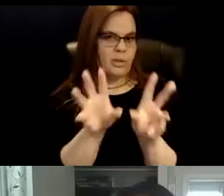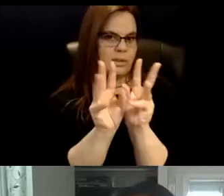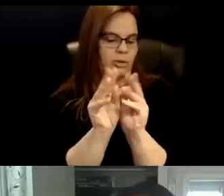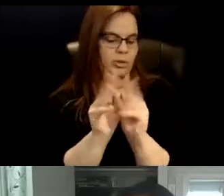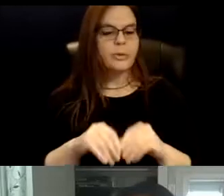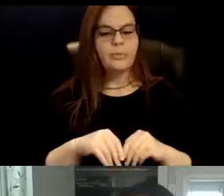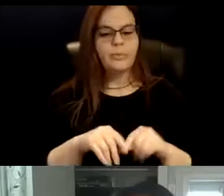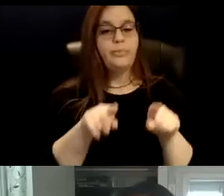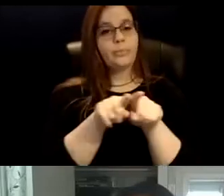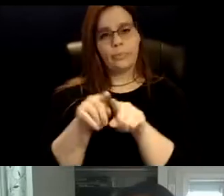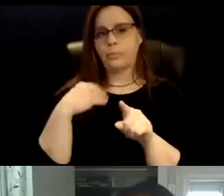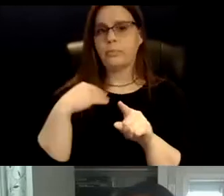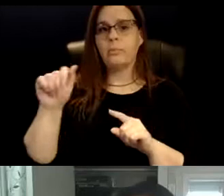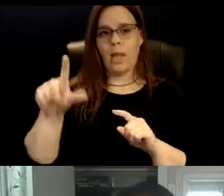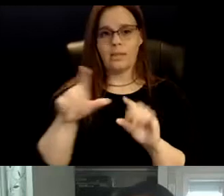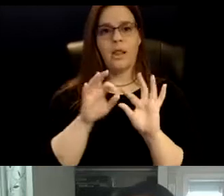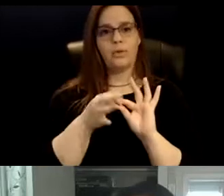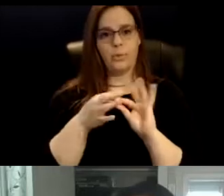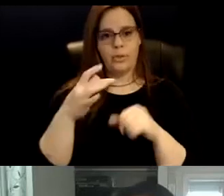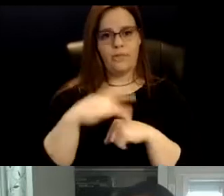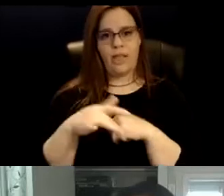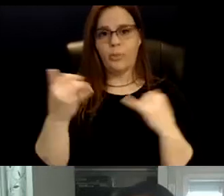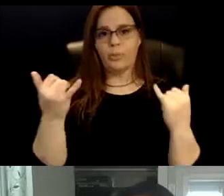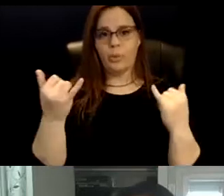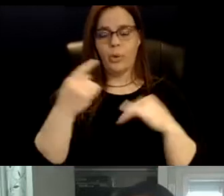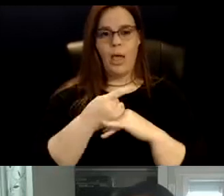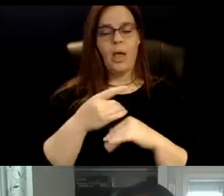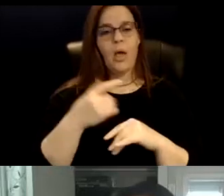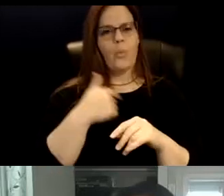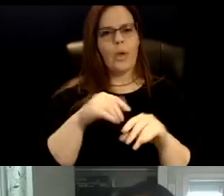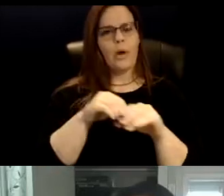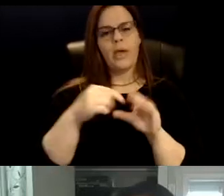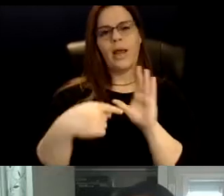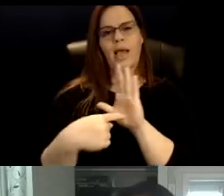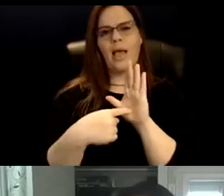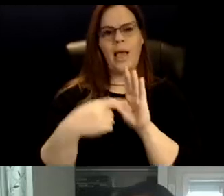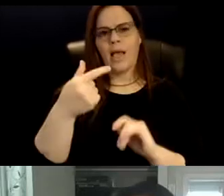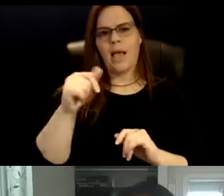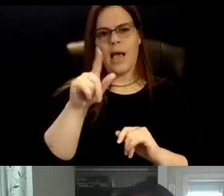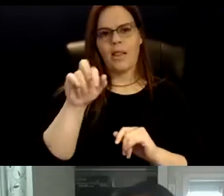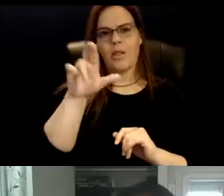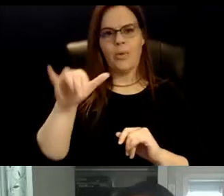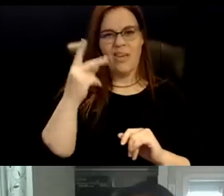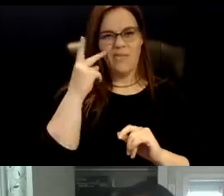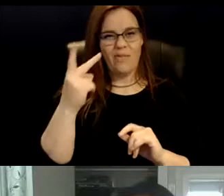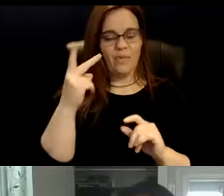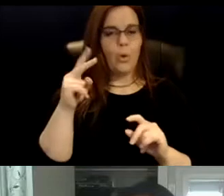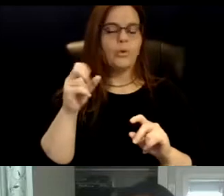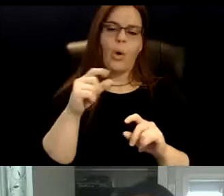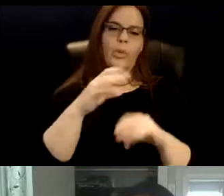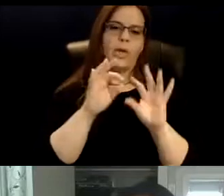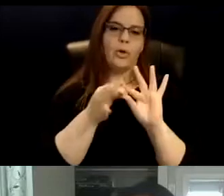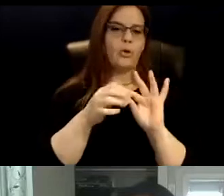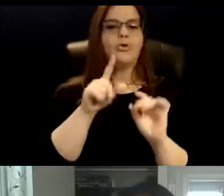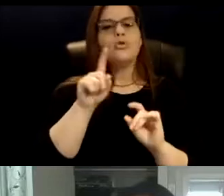We also have ASL interpreters available today. We're presenting in gallery view, so the interpreters should always be visible. You do not need to